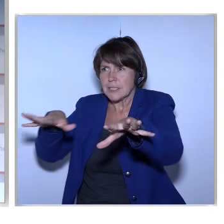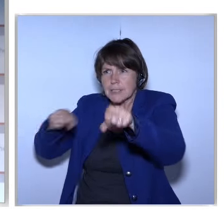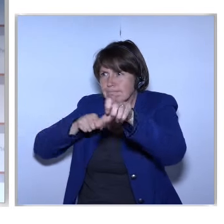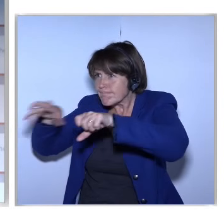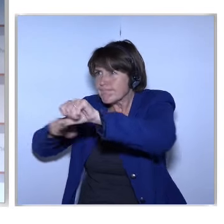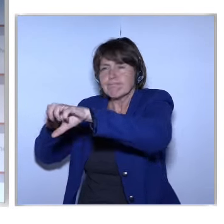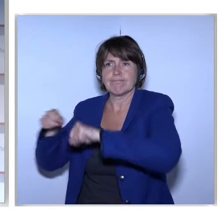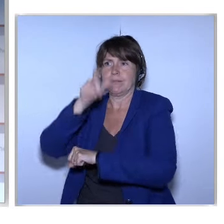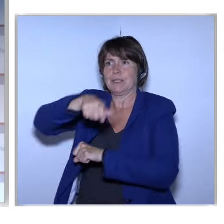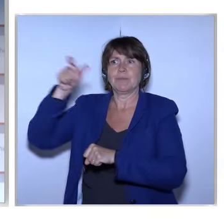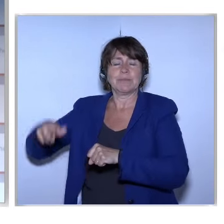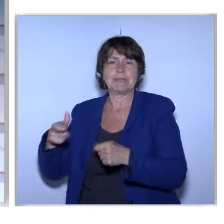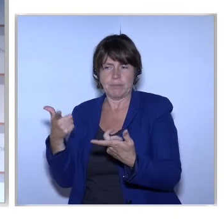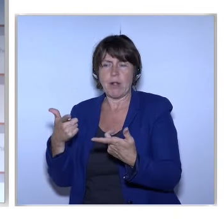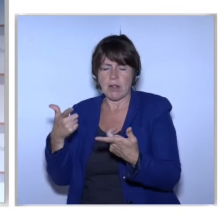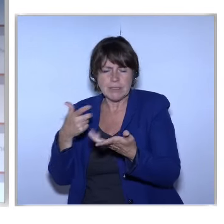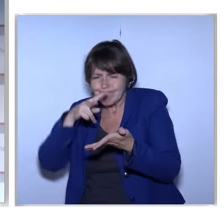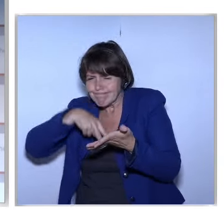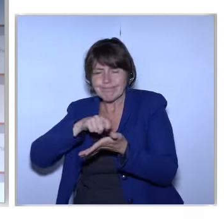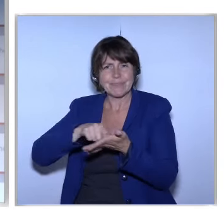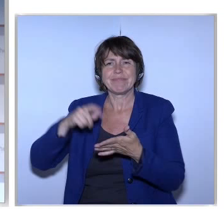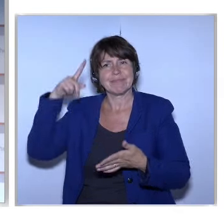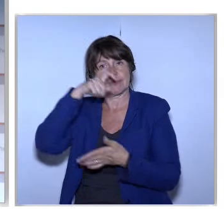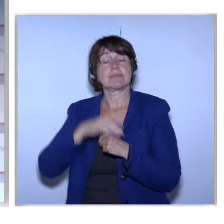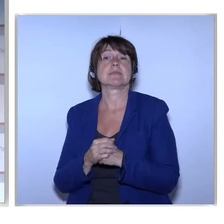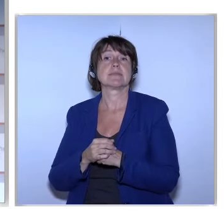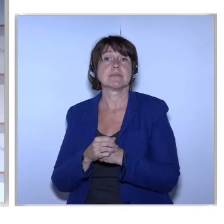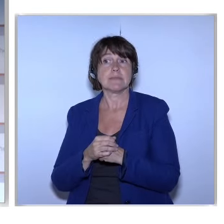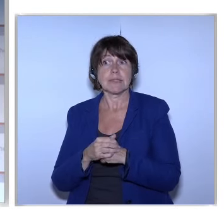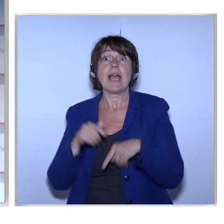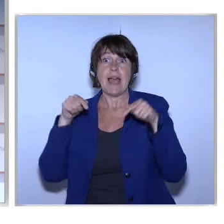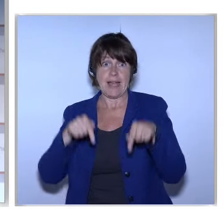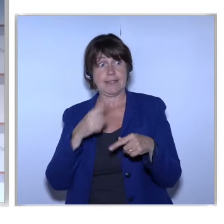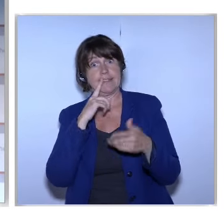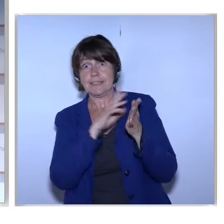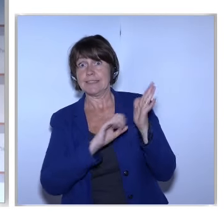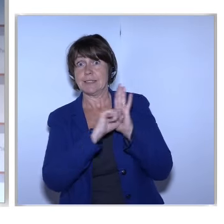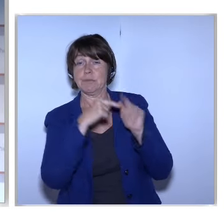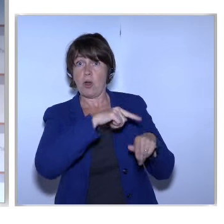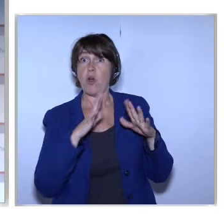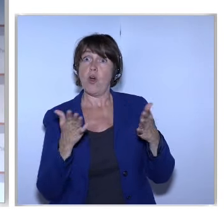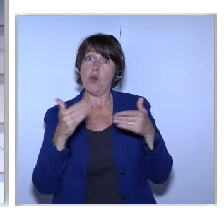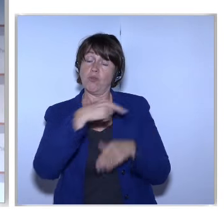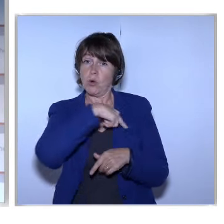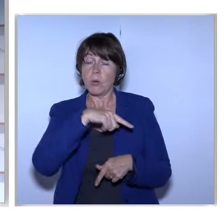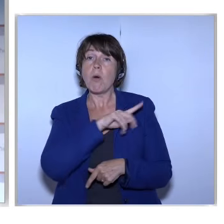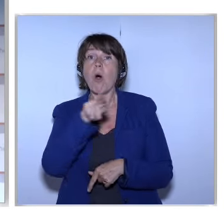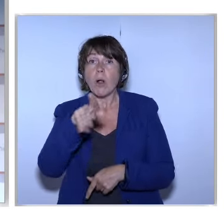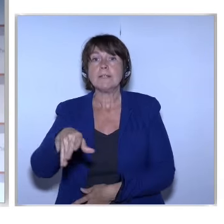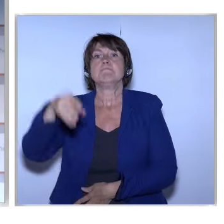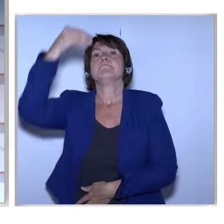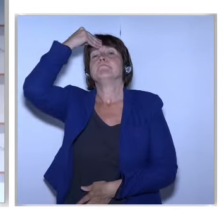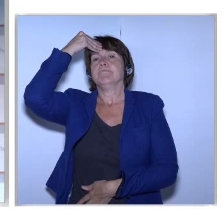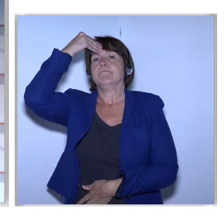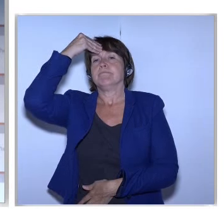I Guess That Since All Of The Expert T's That I've Just Mentioned Is Assembled In This Room I Hope That You Can Take That Forward And My